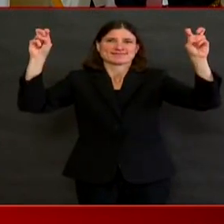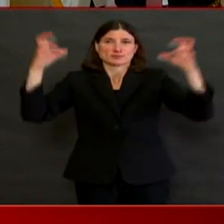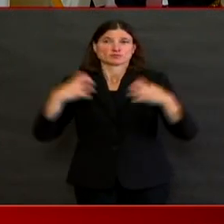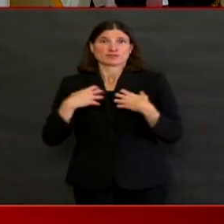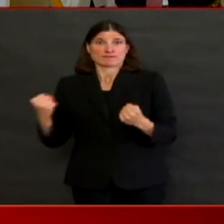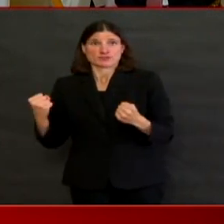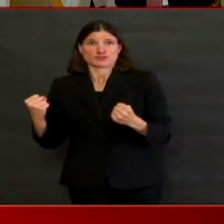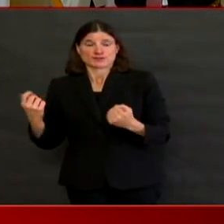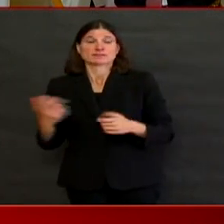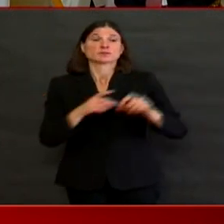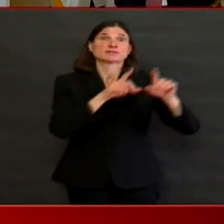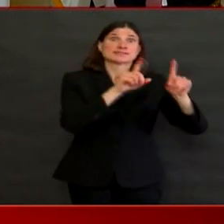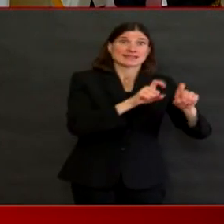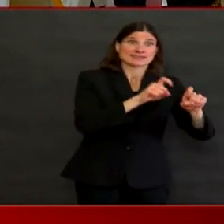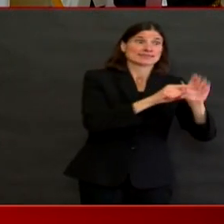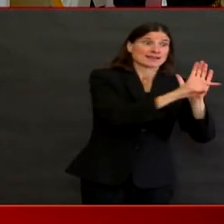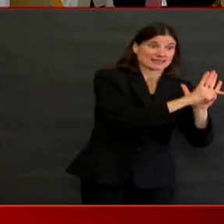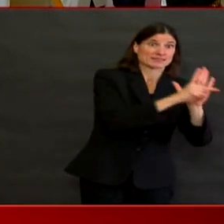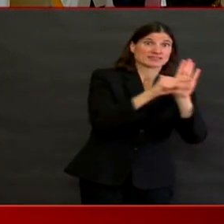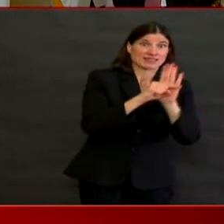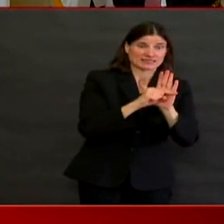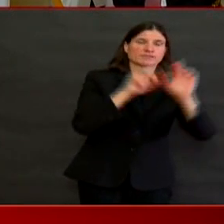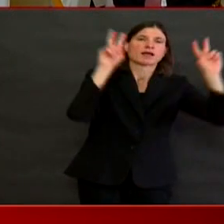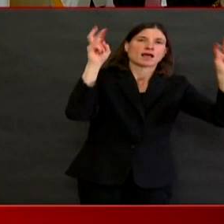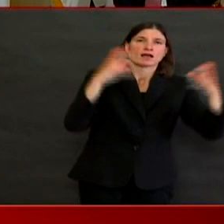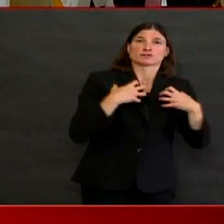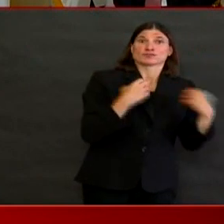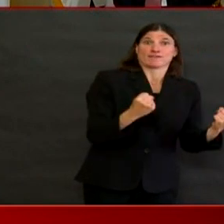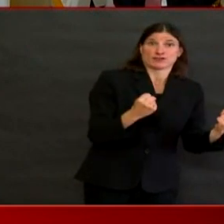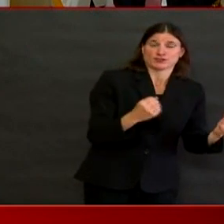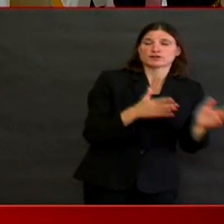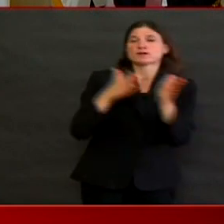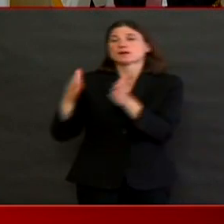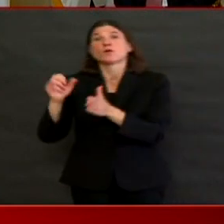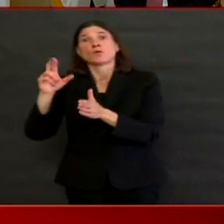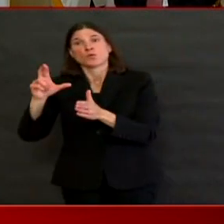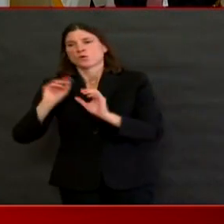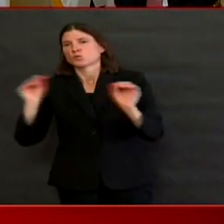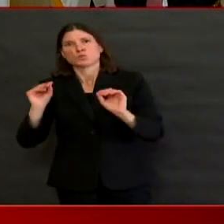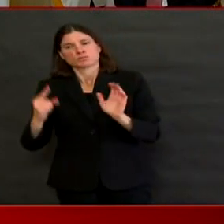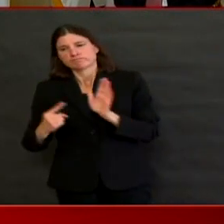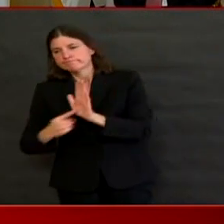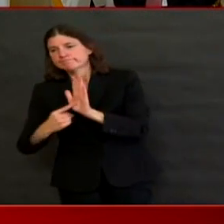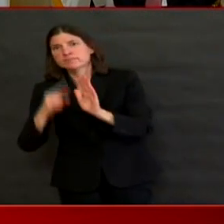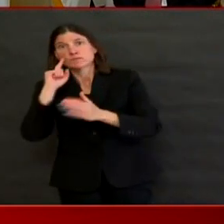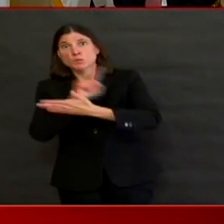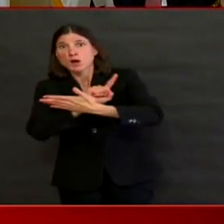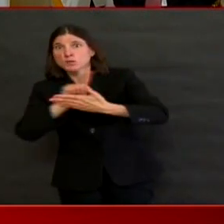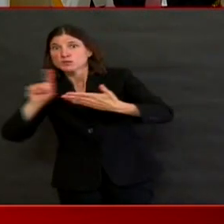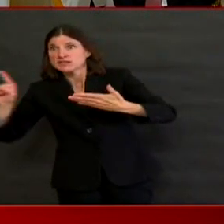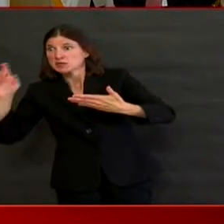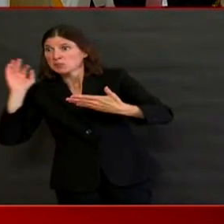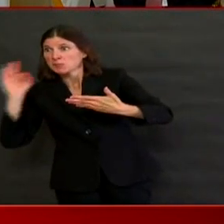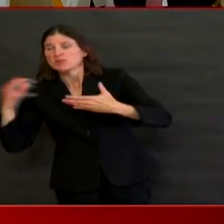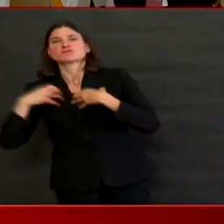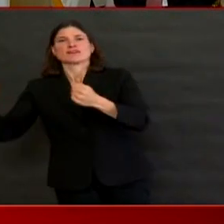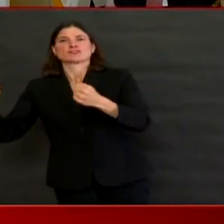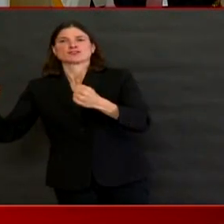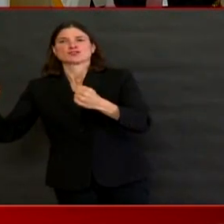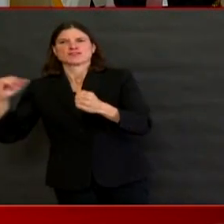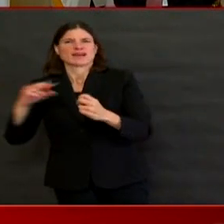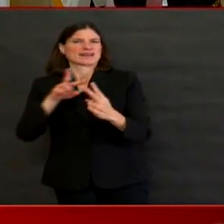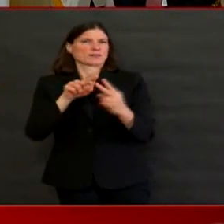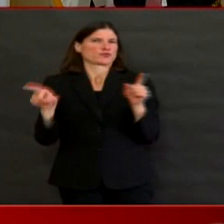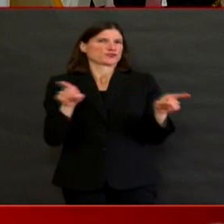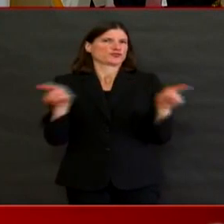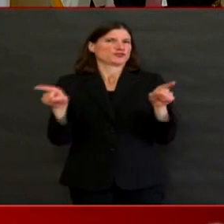on to ask, how many in Rhode Island have recovered? And is that number reflected in daily updates? So the way